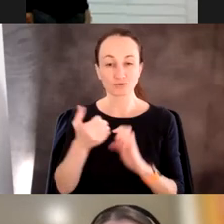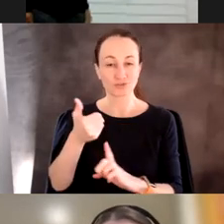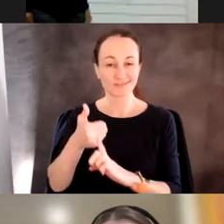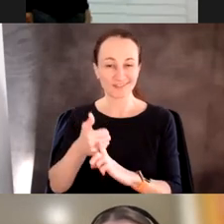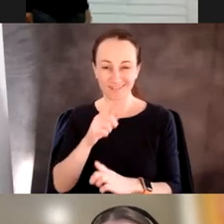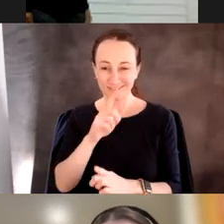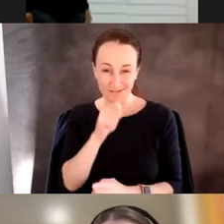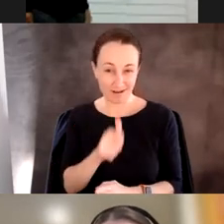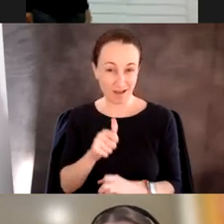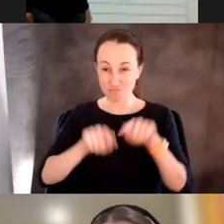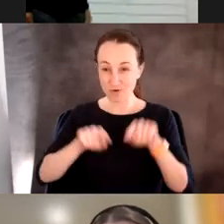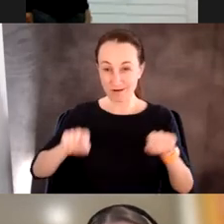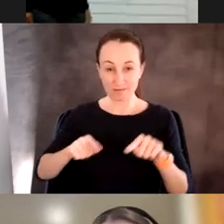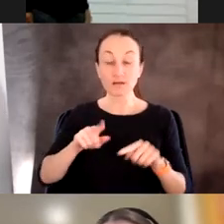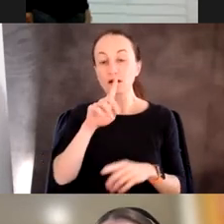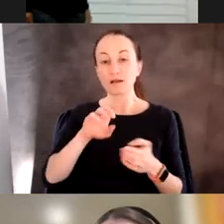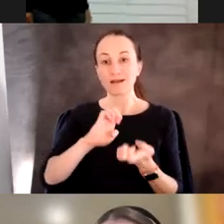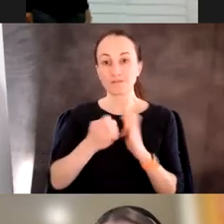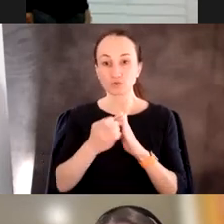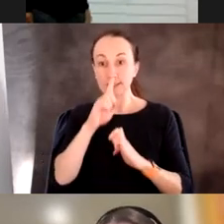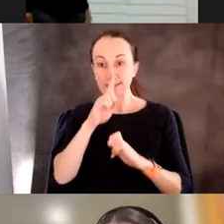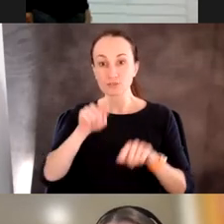want when we're doing engineering.